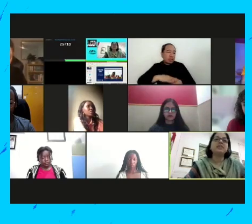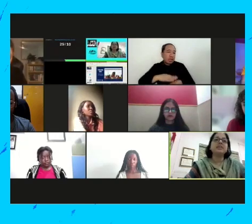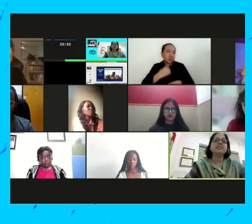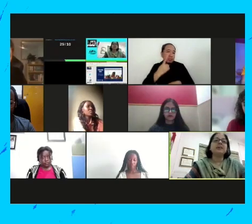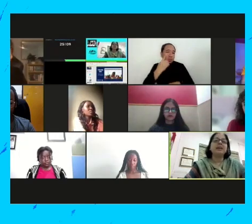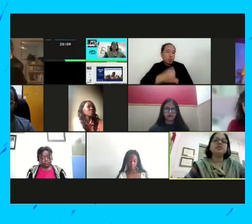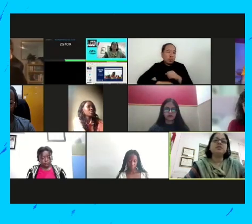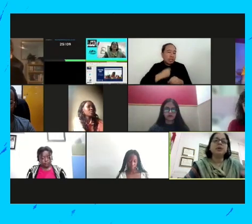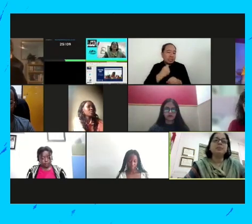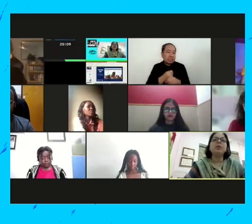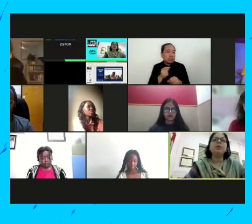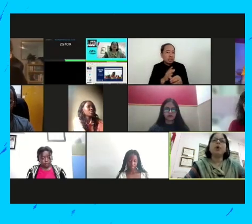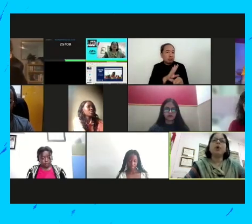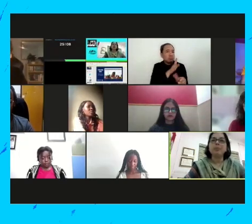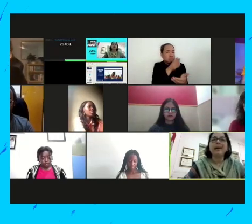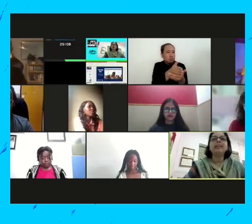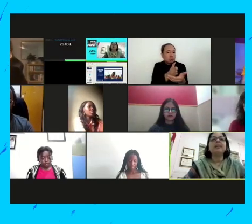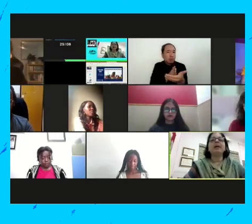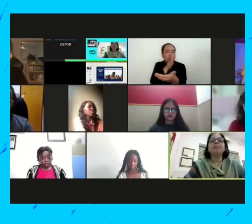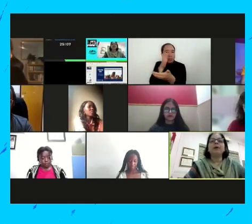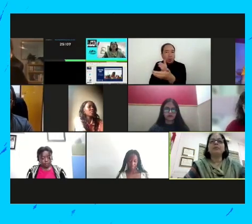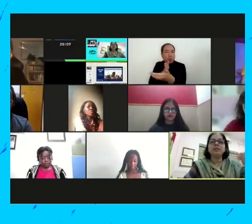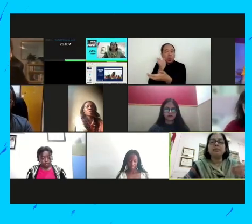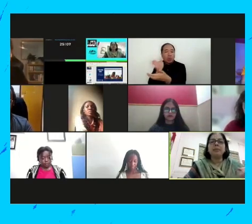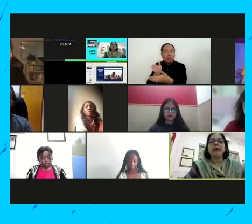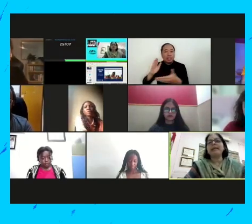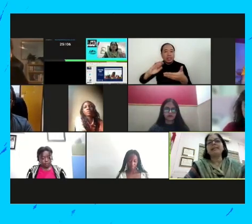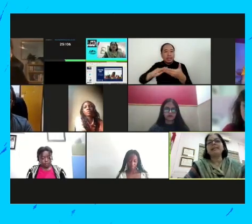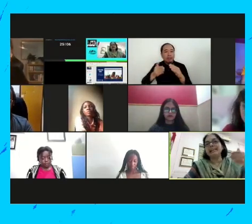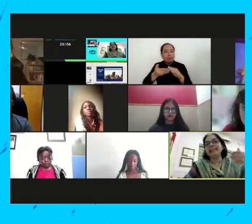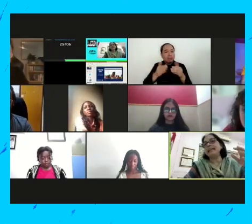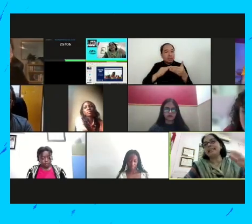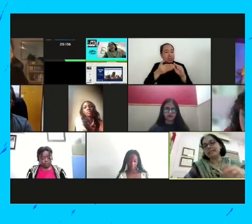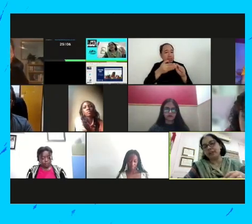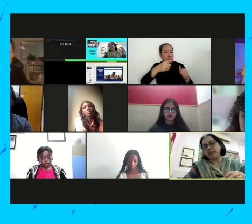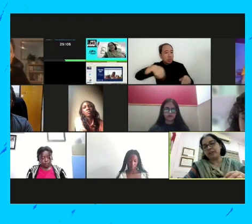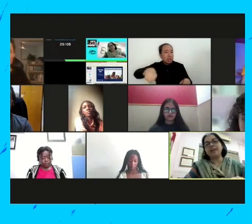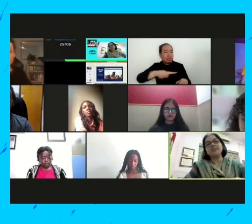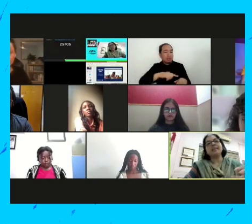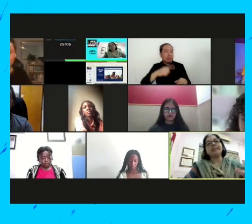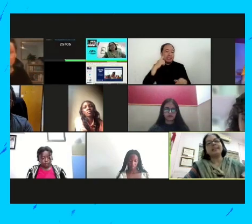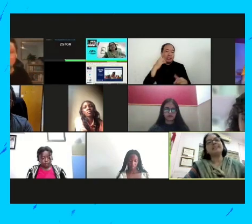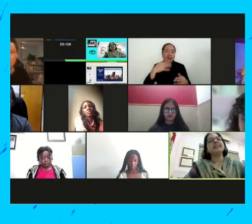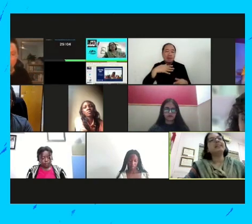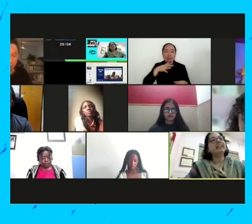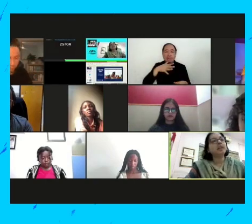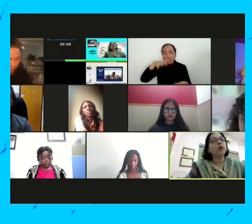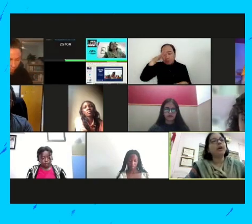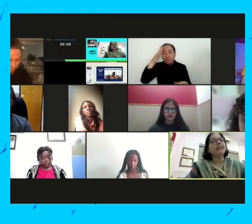day on. It that day on. is a day times a year. and